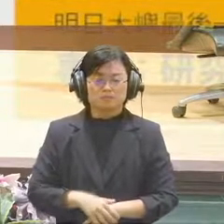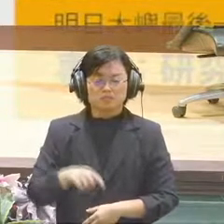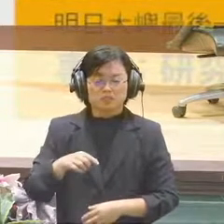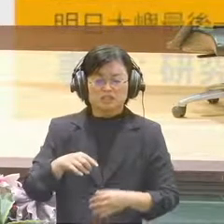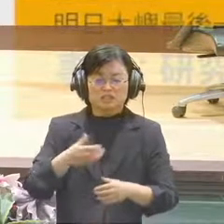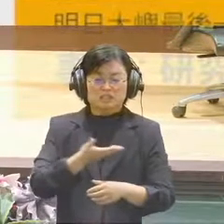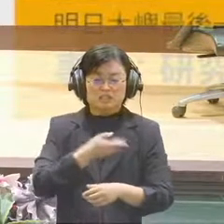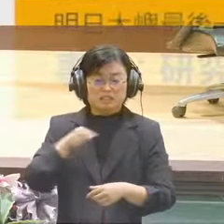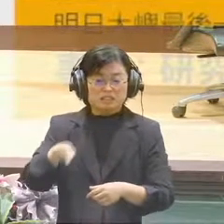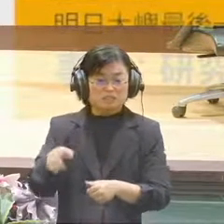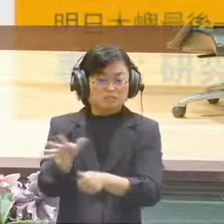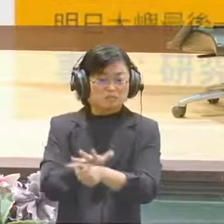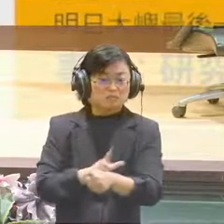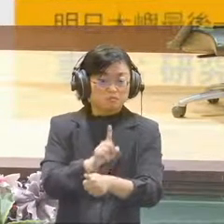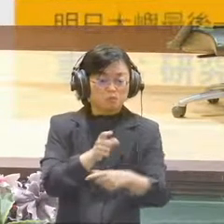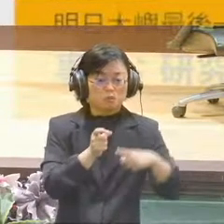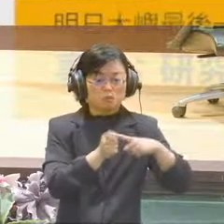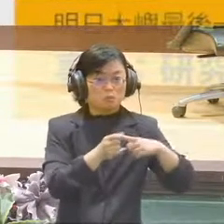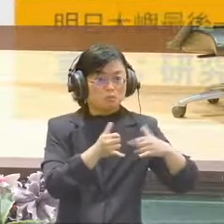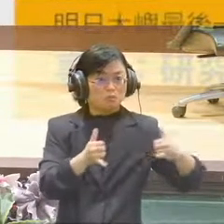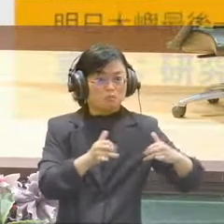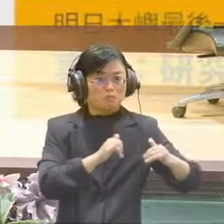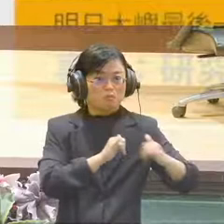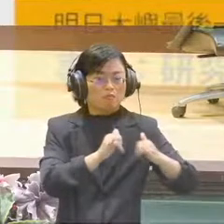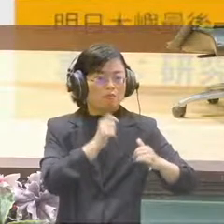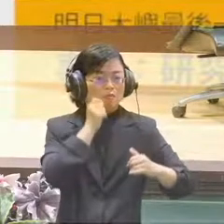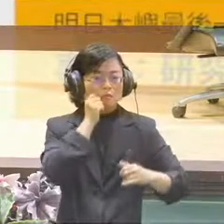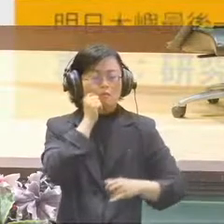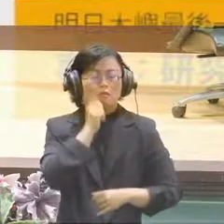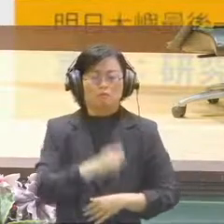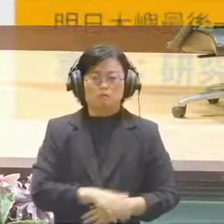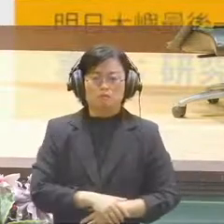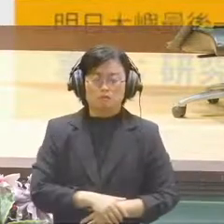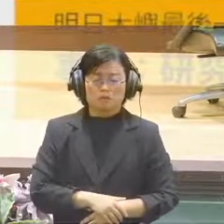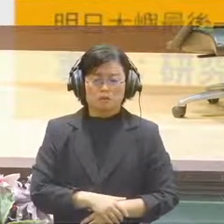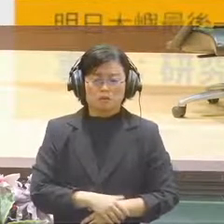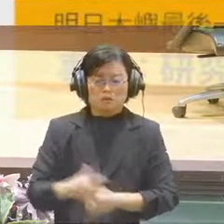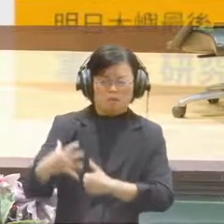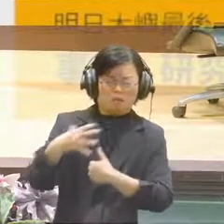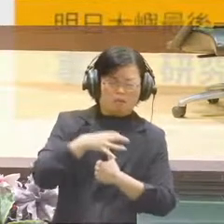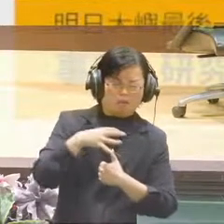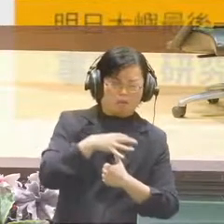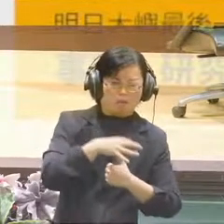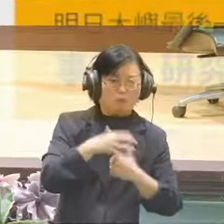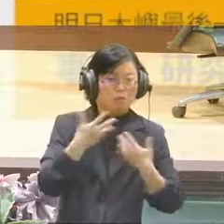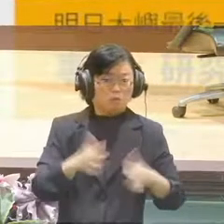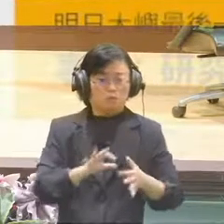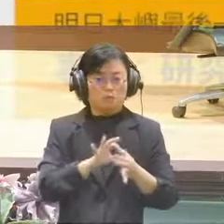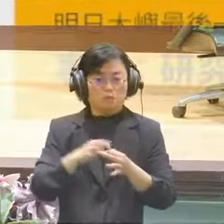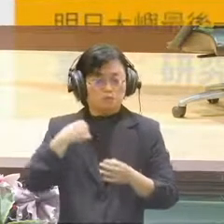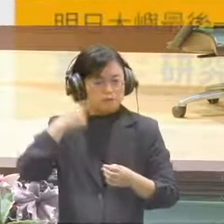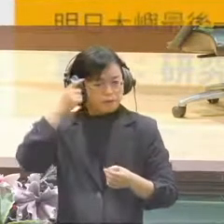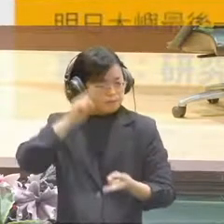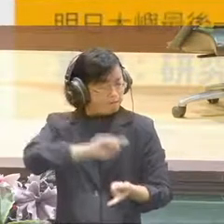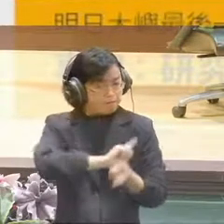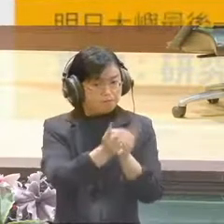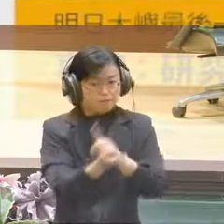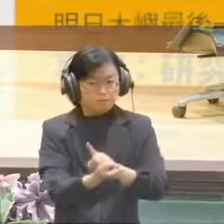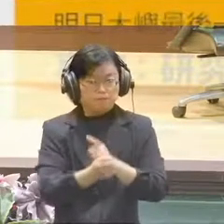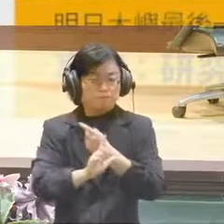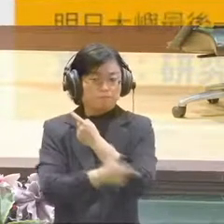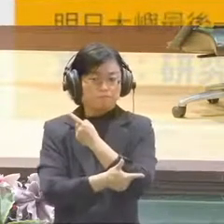opinion. So we are using different kind of methods to respond to these issues